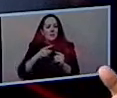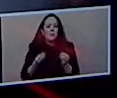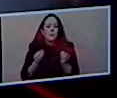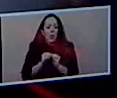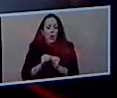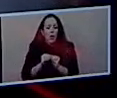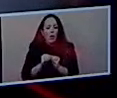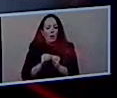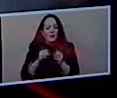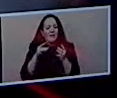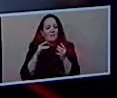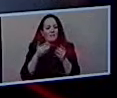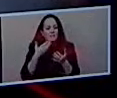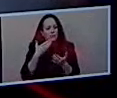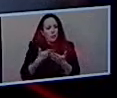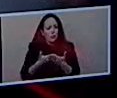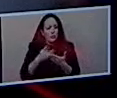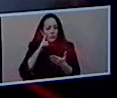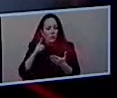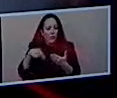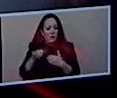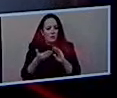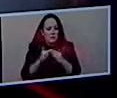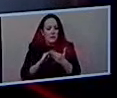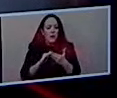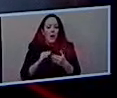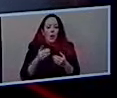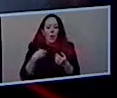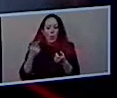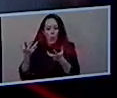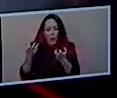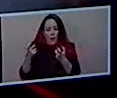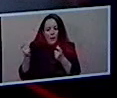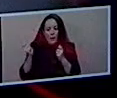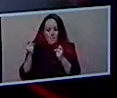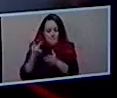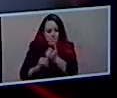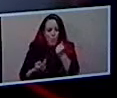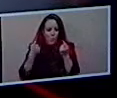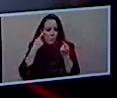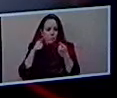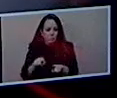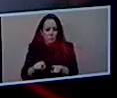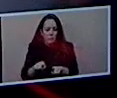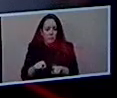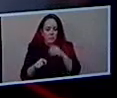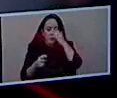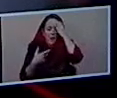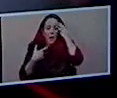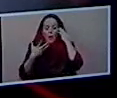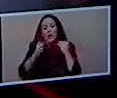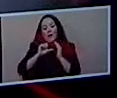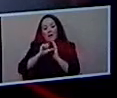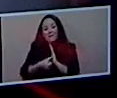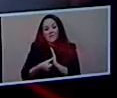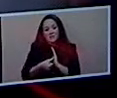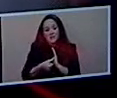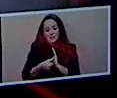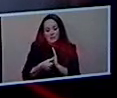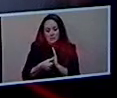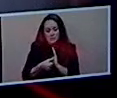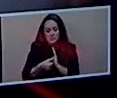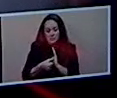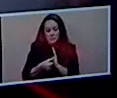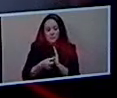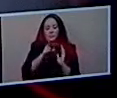warehouse that will be converted into a cooler to house more bodies. That is essentially the reality of what is happening in El Paso right now, given the